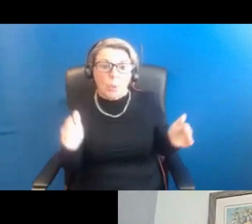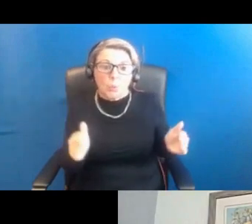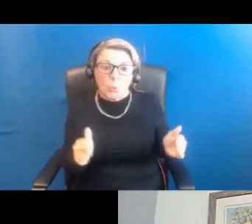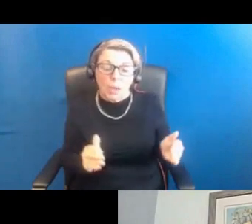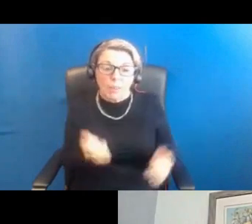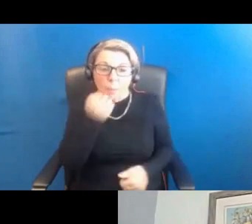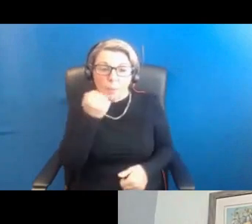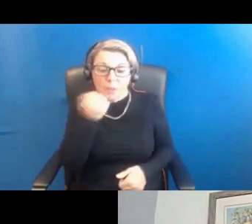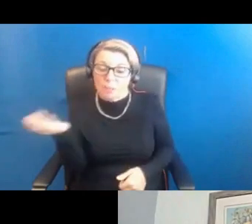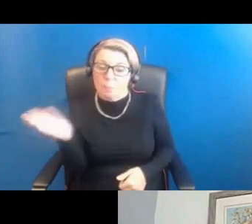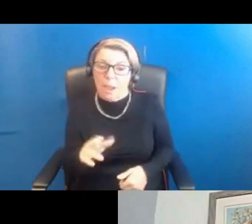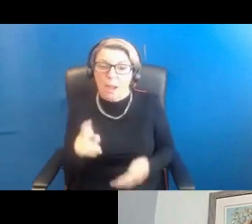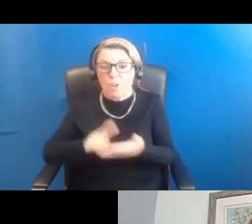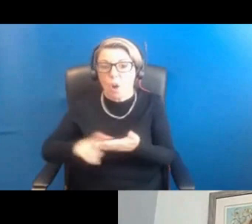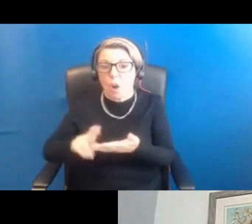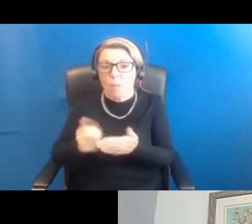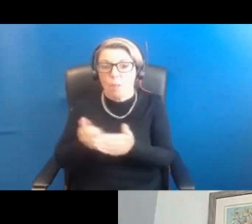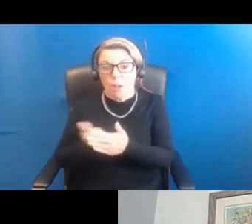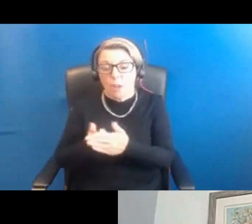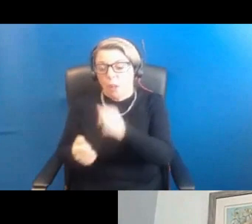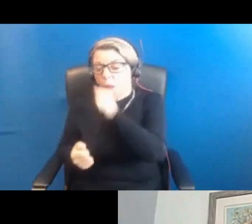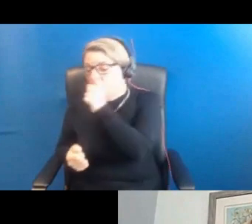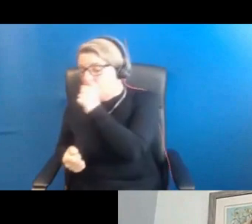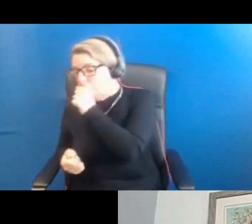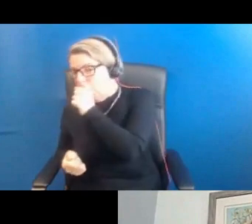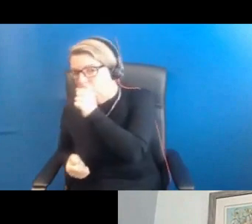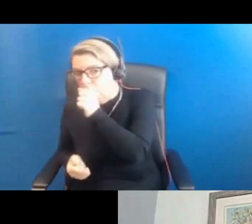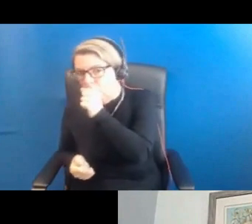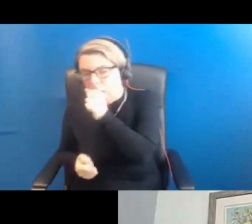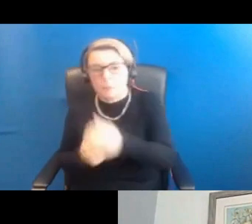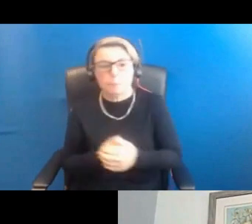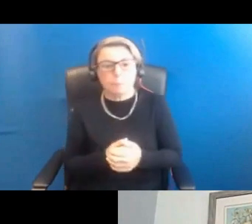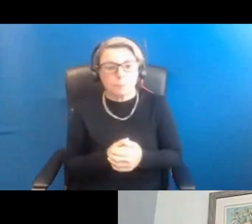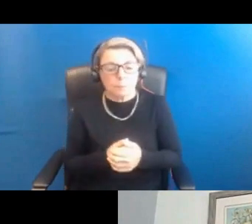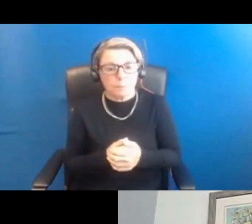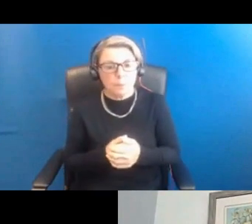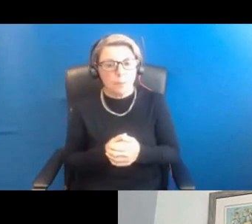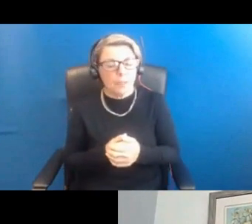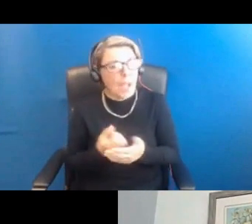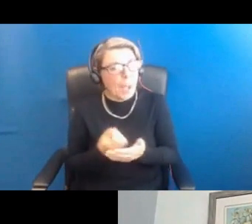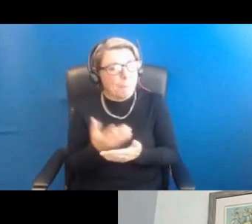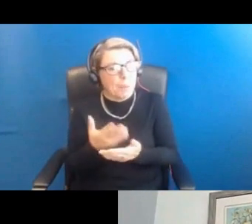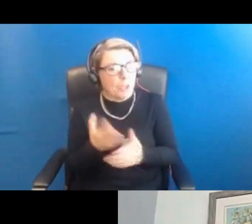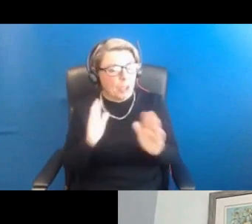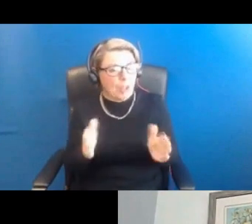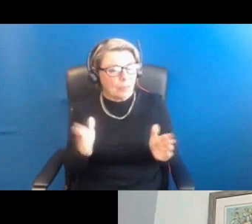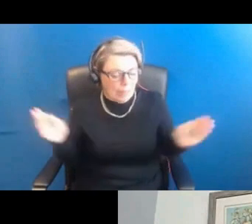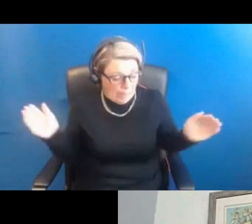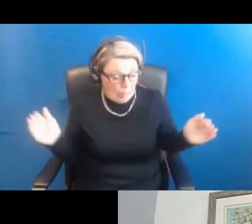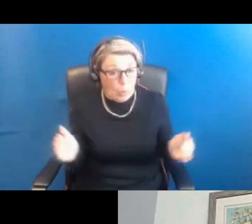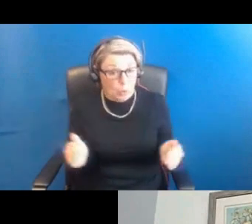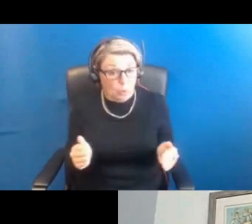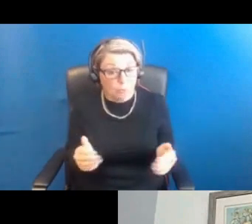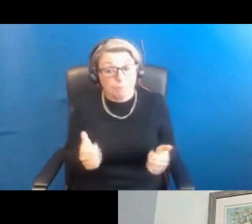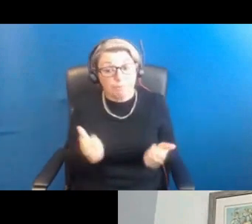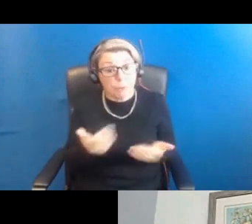back to normal. And with regards to sort of how much weight do you need to lose, there was a really good study that was done in